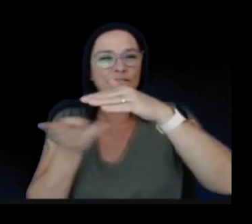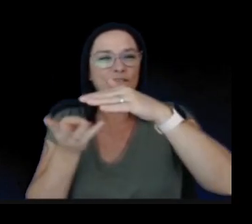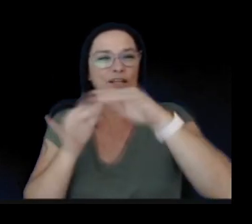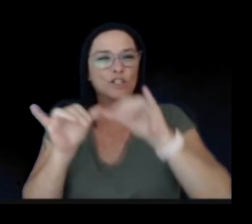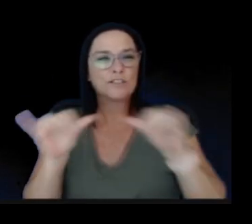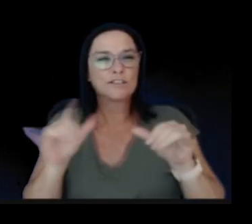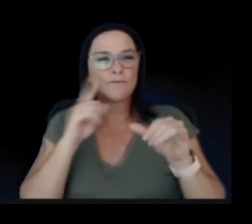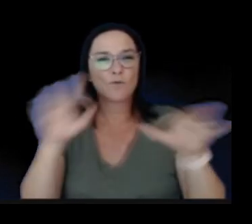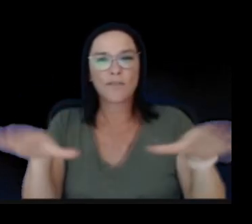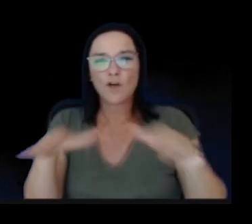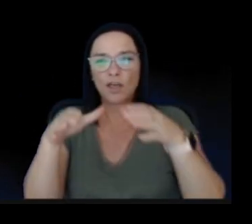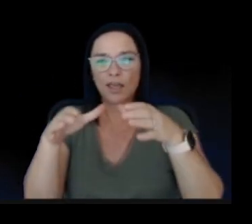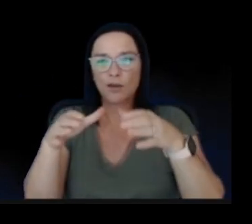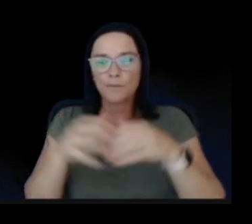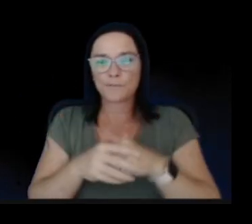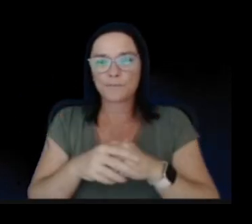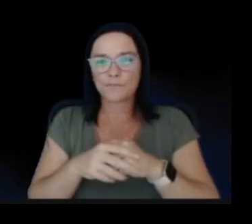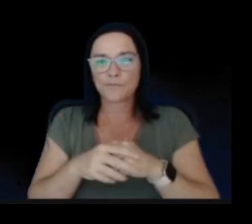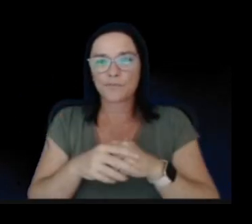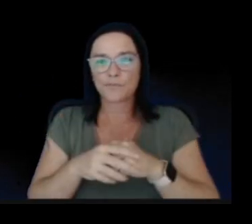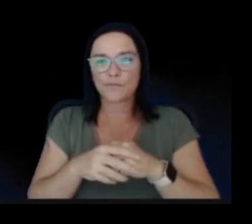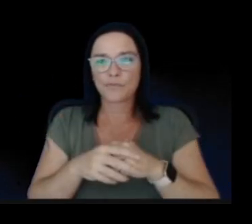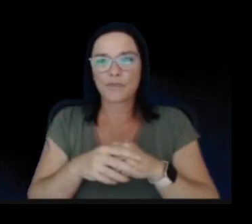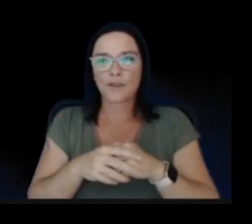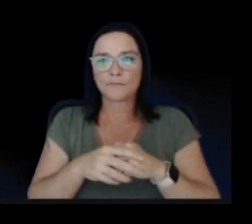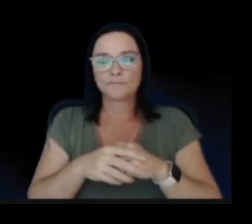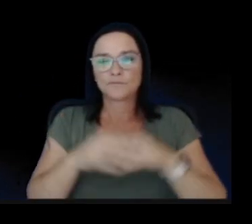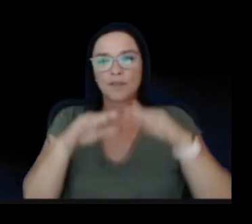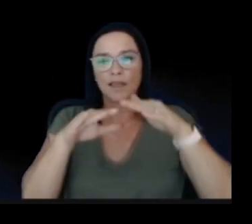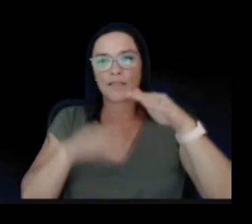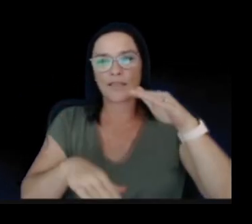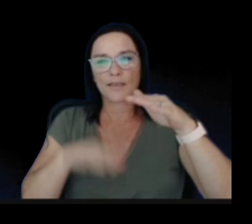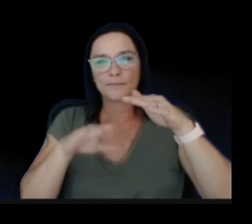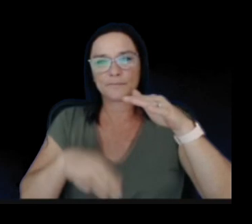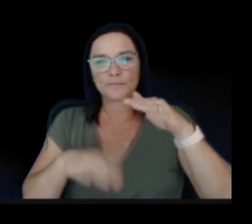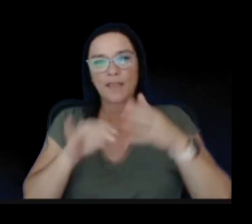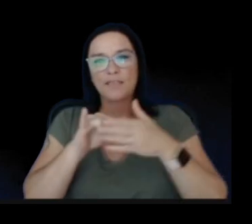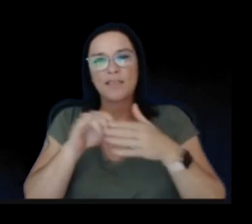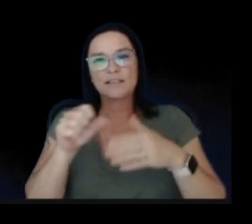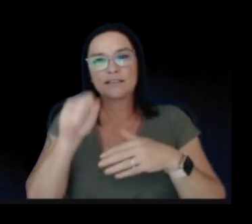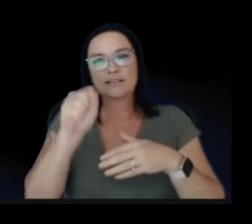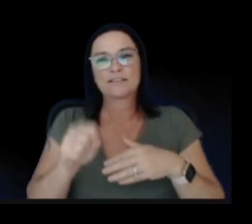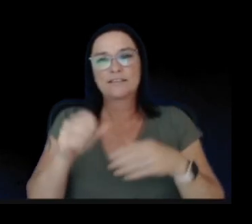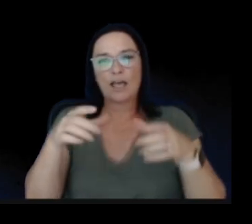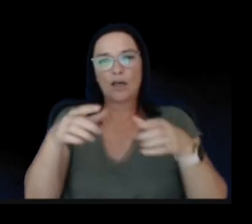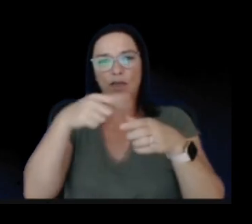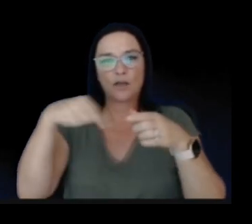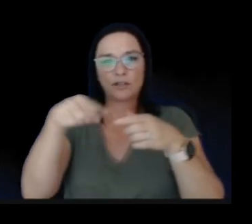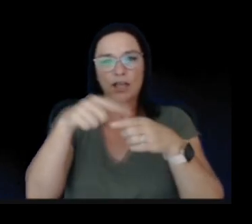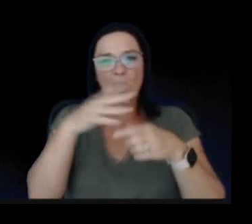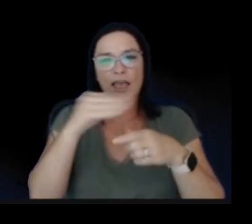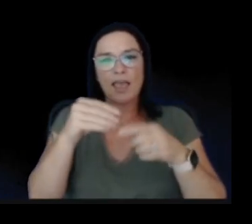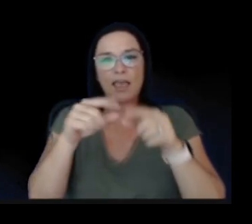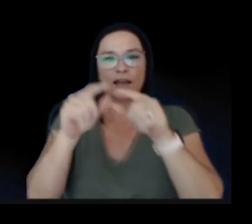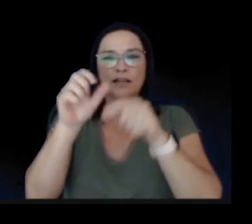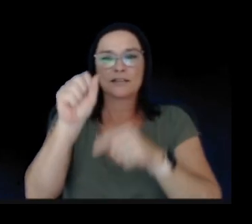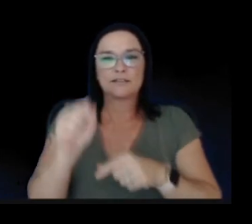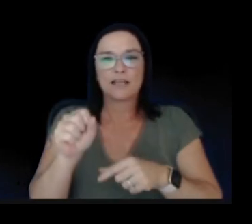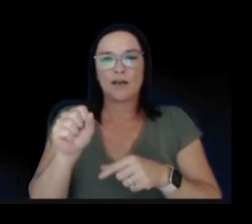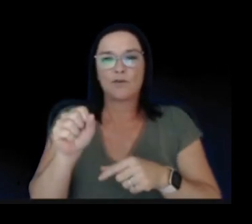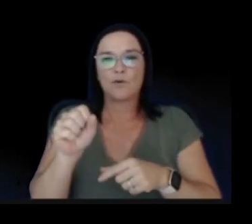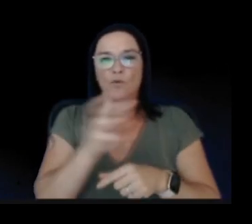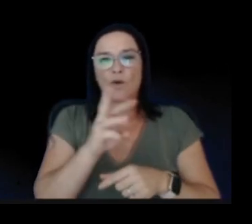In the shallower regions, they're really concentrating in the south caldera area right in here, and a little bit into the southwest river connector as well.